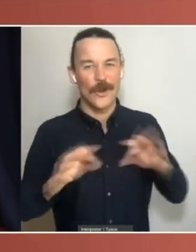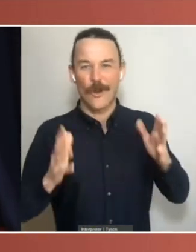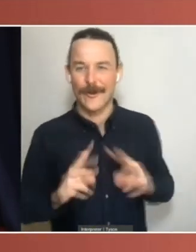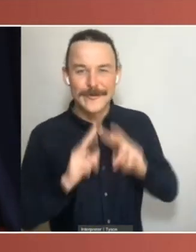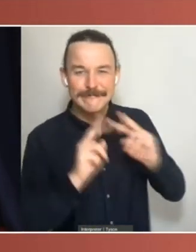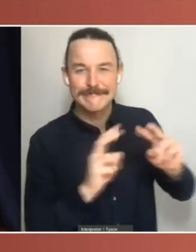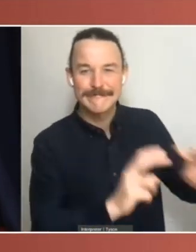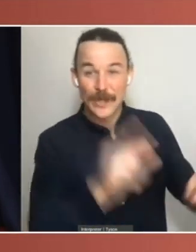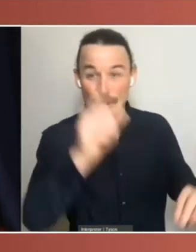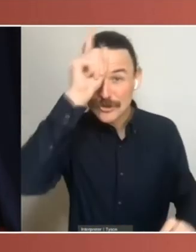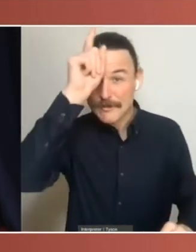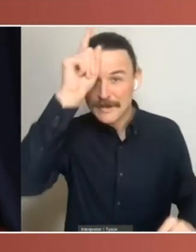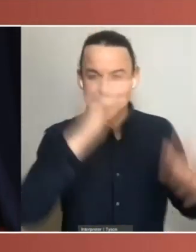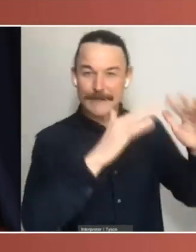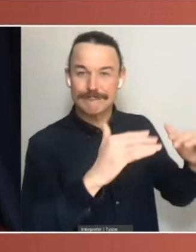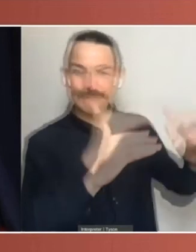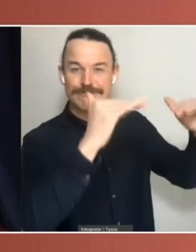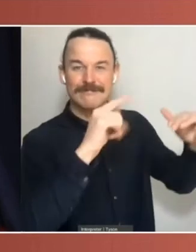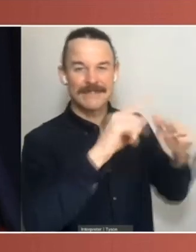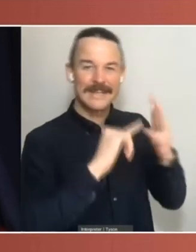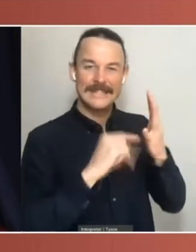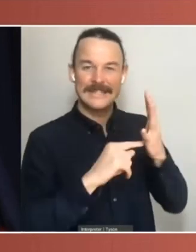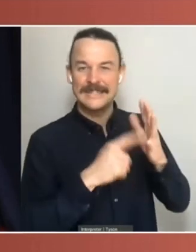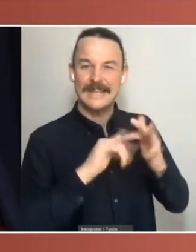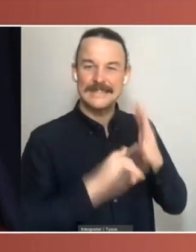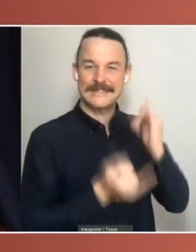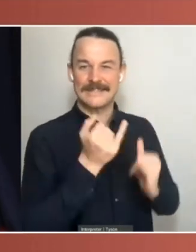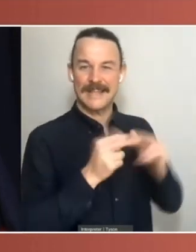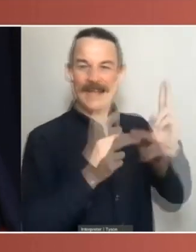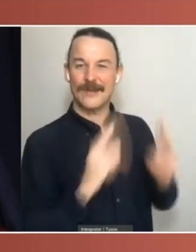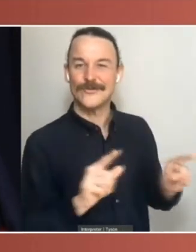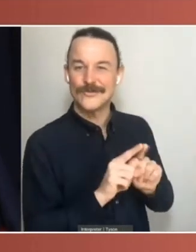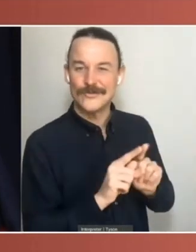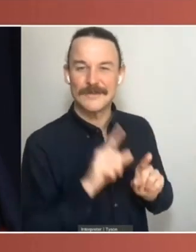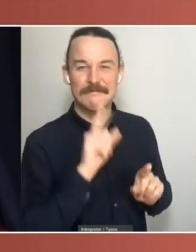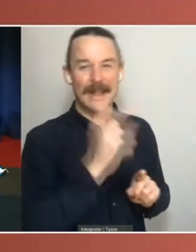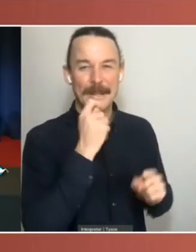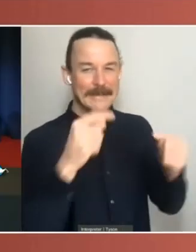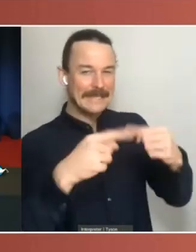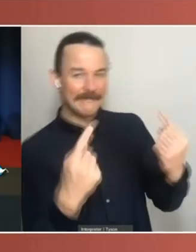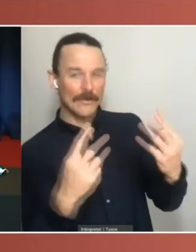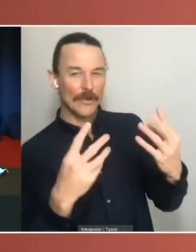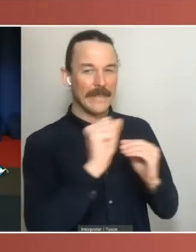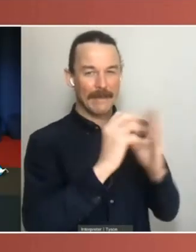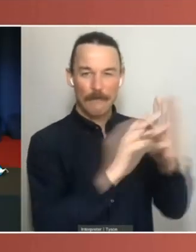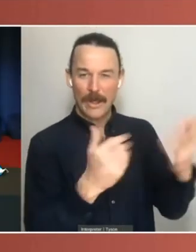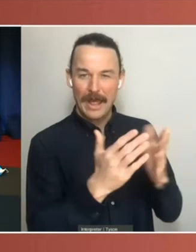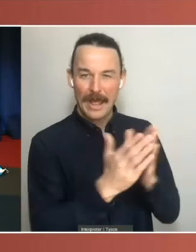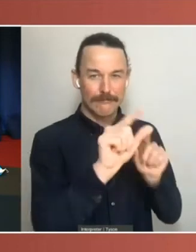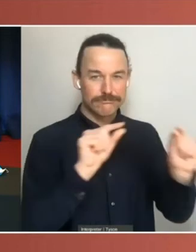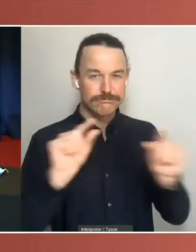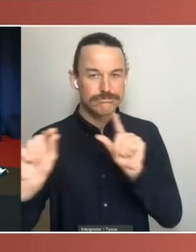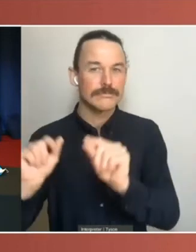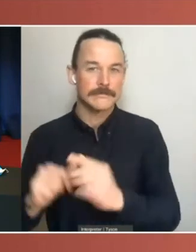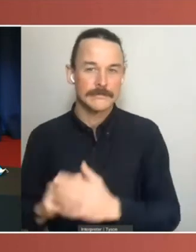state's house as well, but maybe on a slightly different electoral model. It is talking